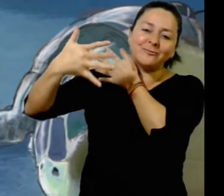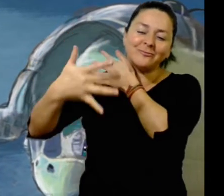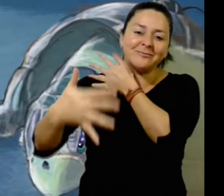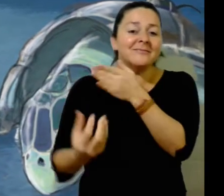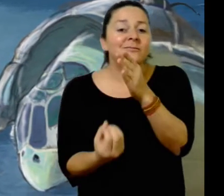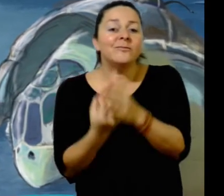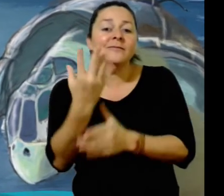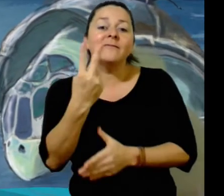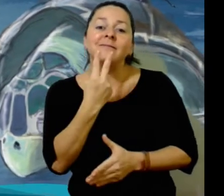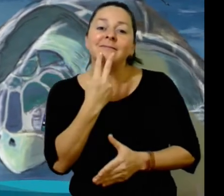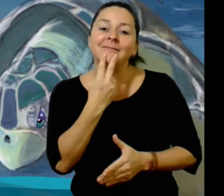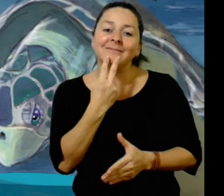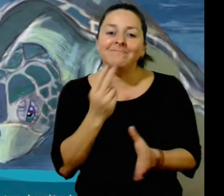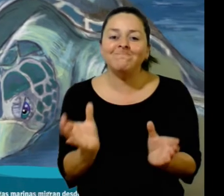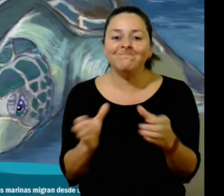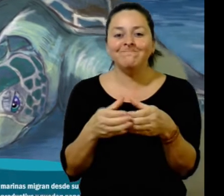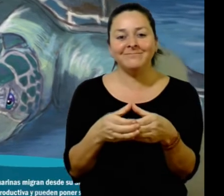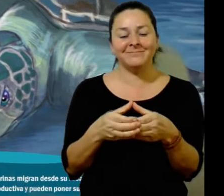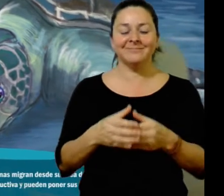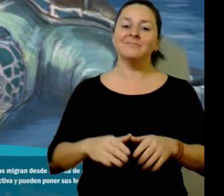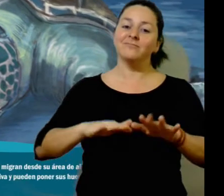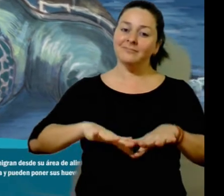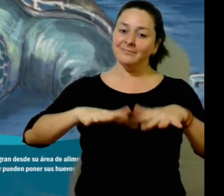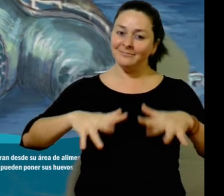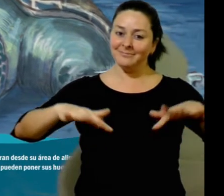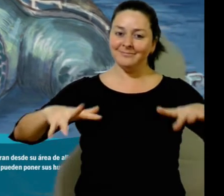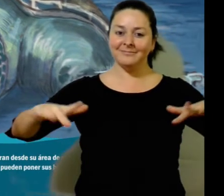turtles that will ensure the life and health of the ocean.